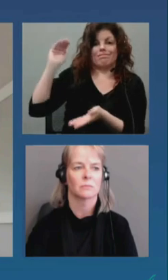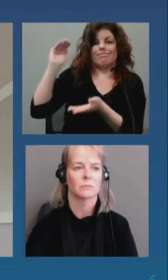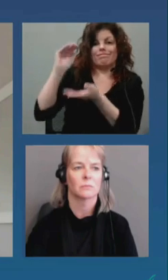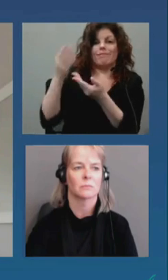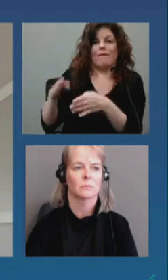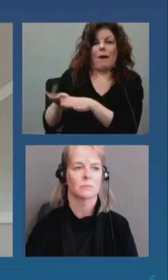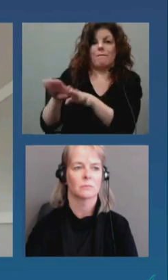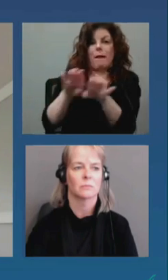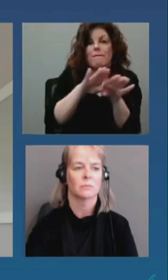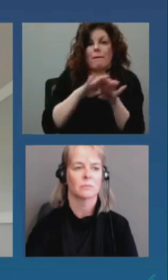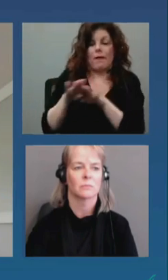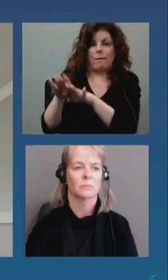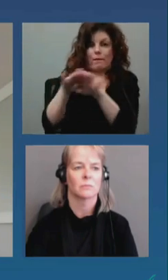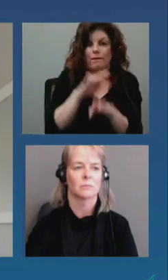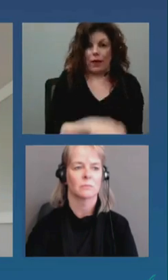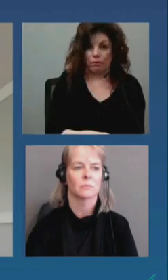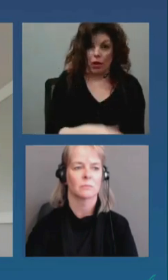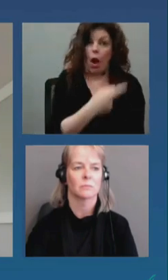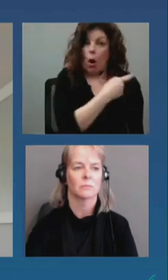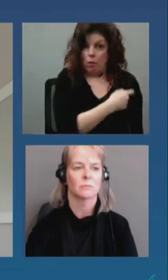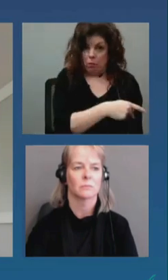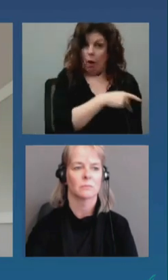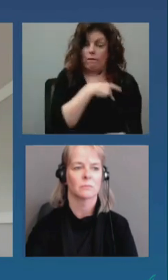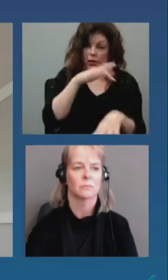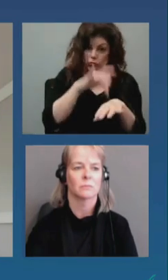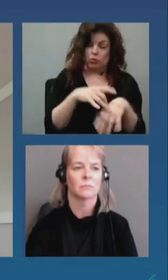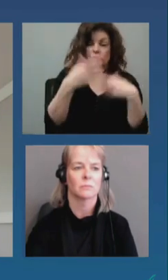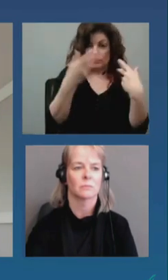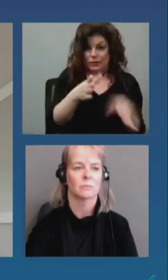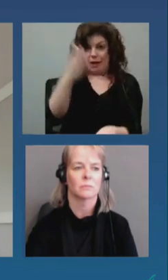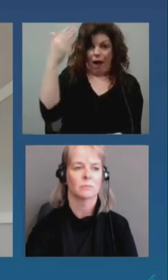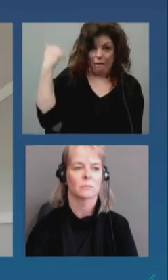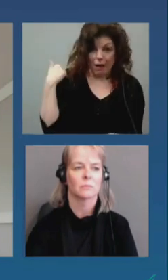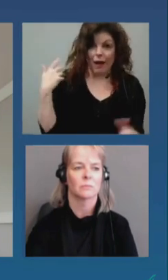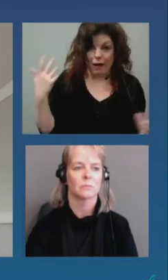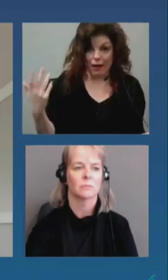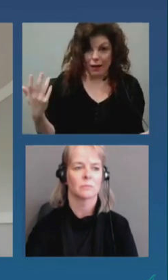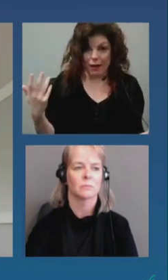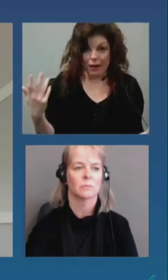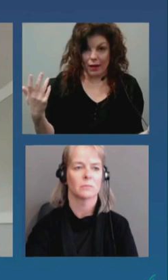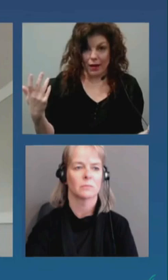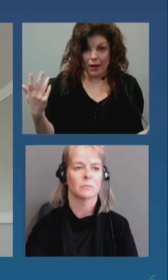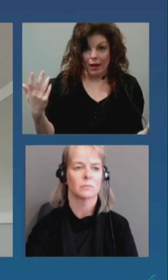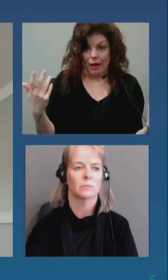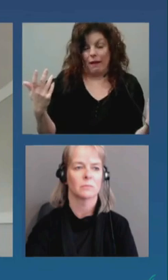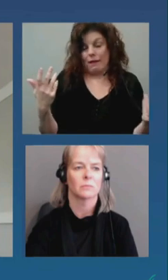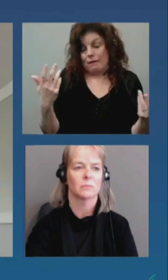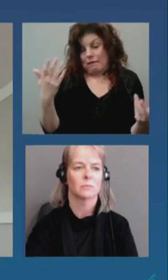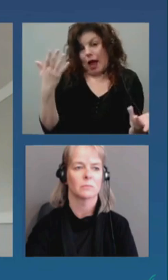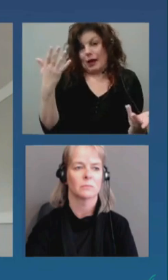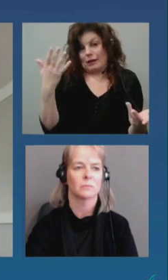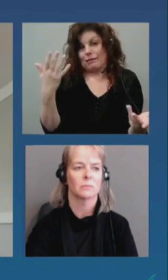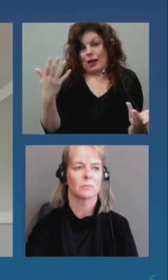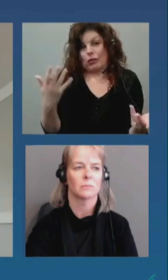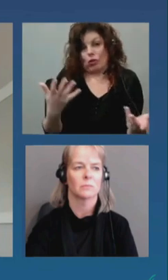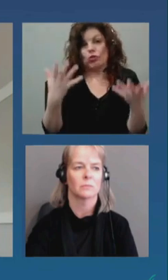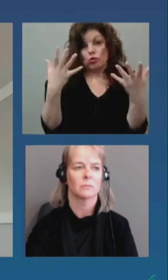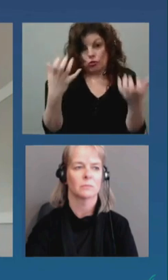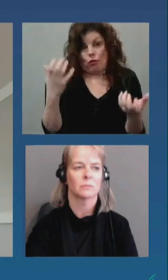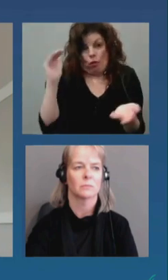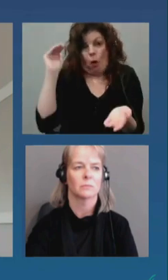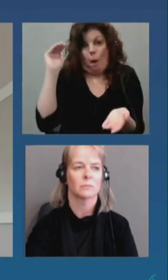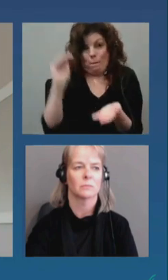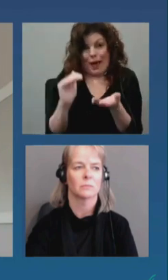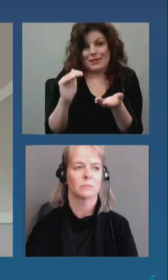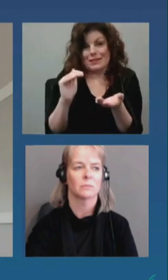province a fait déjà et c'est possible de réduire la liste